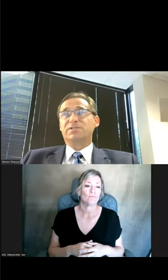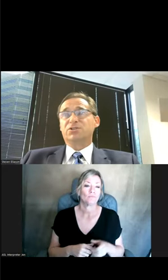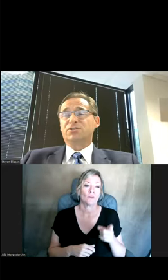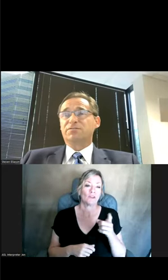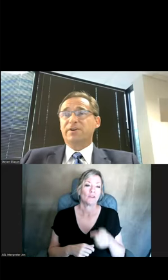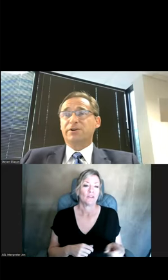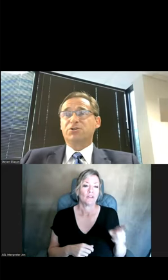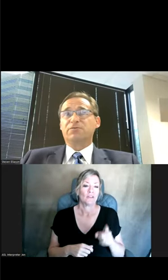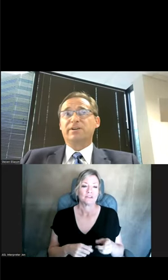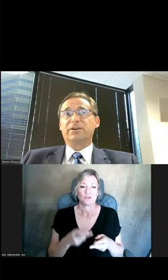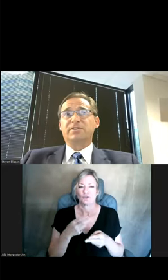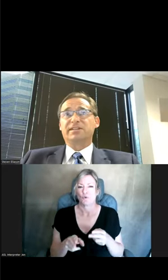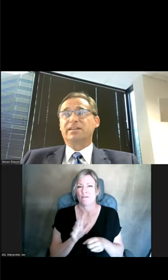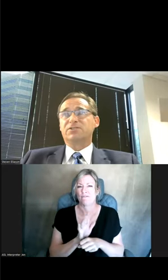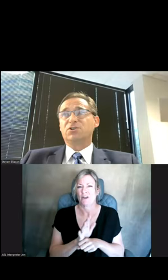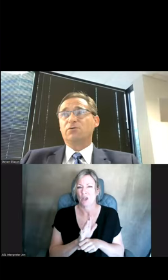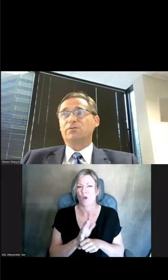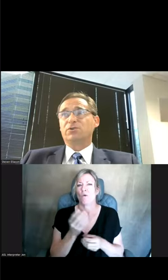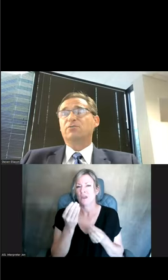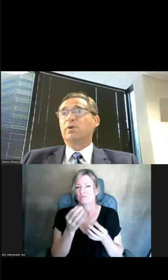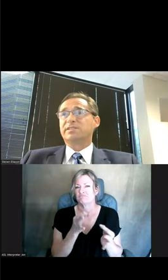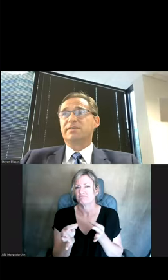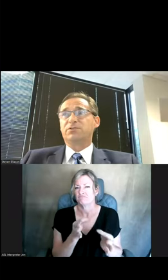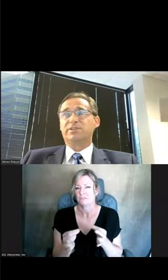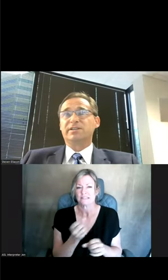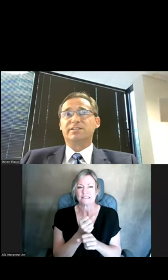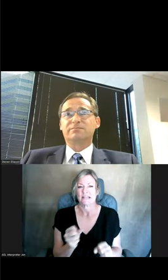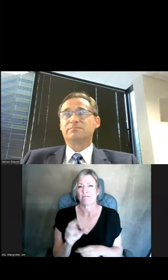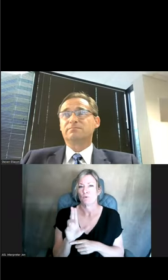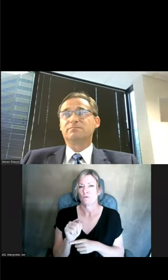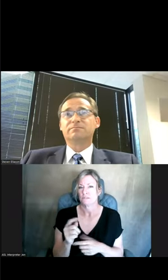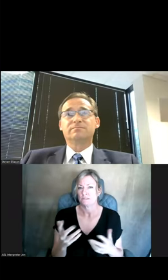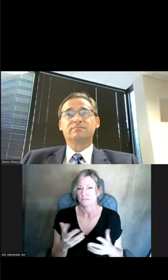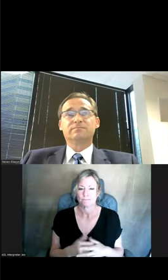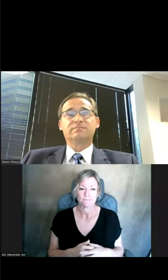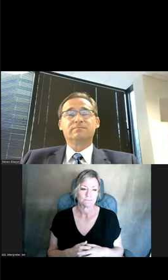This is just a very short video that's going to give us an overview of what SafeUT is.